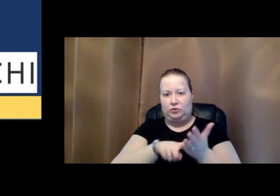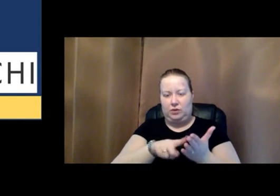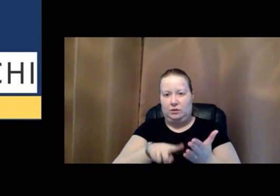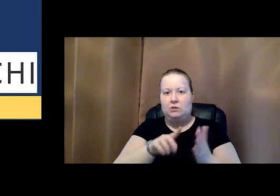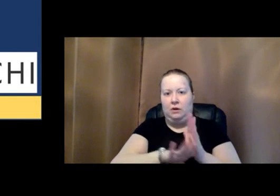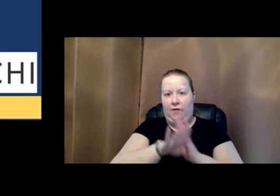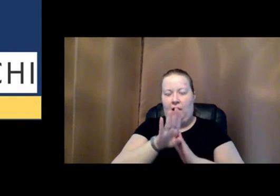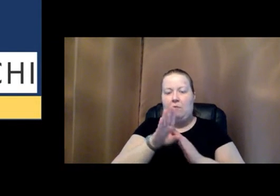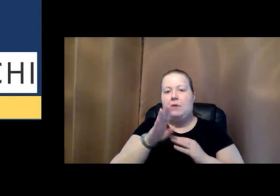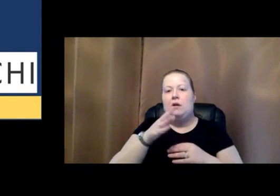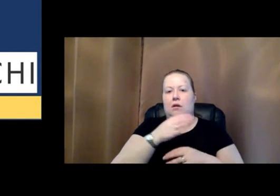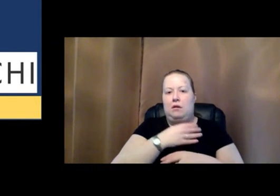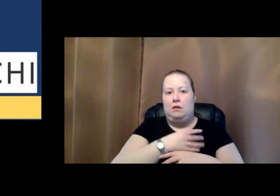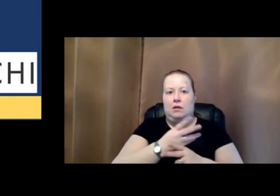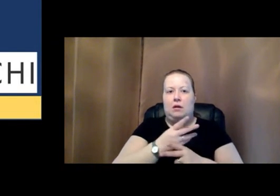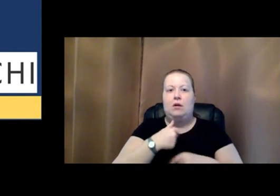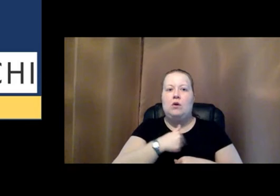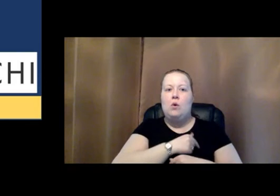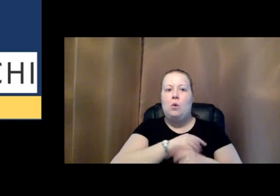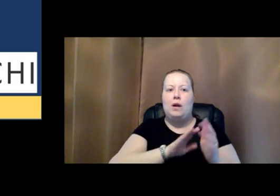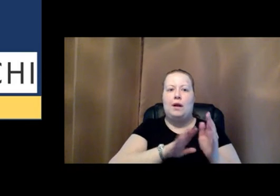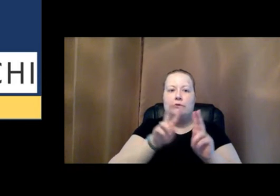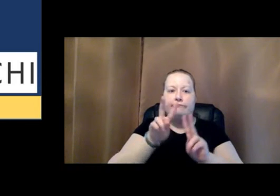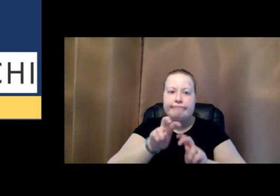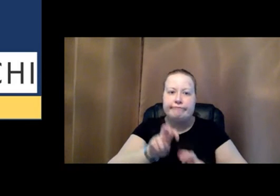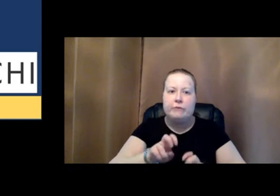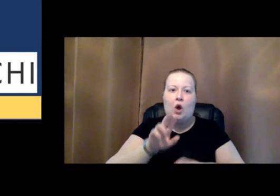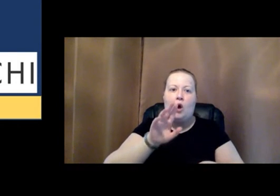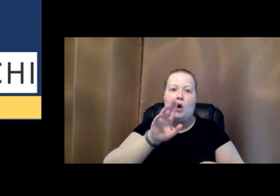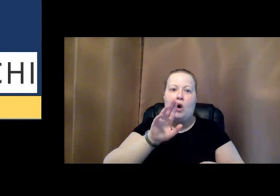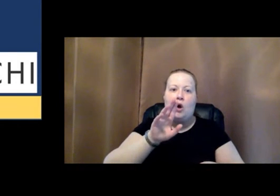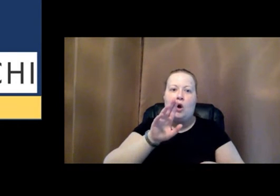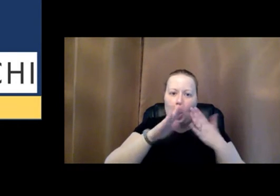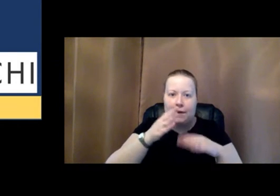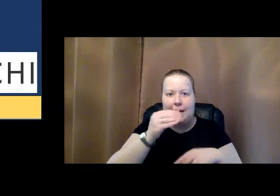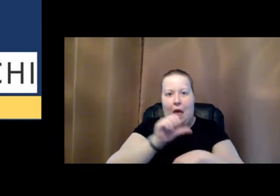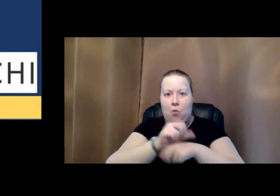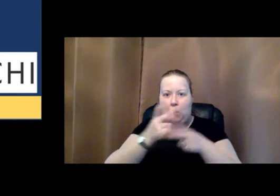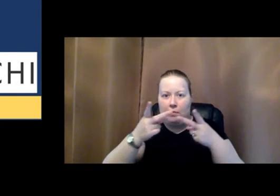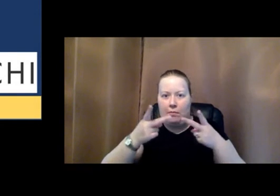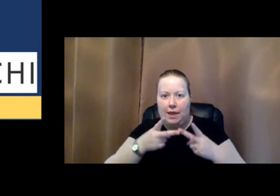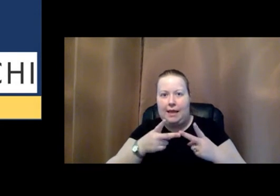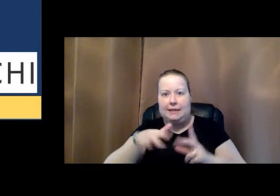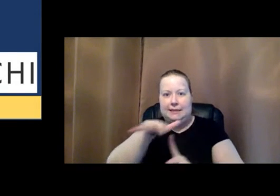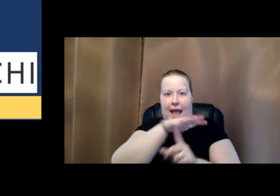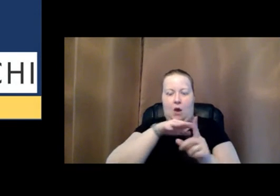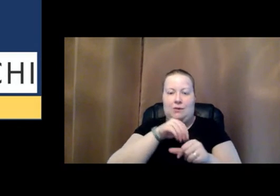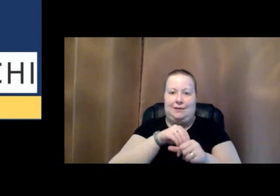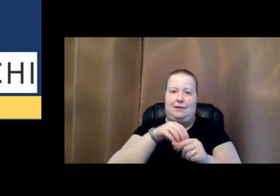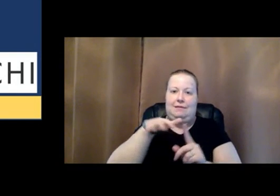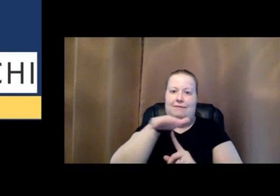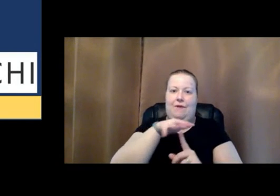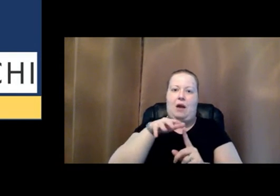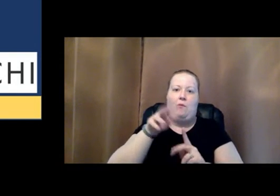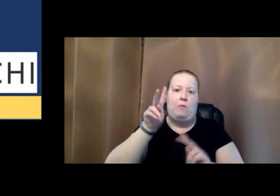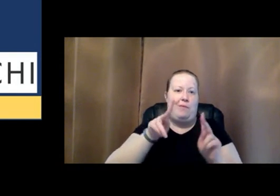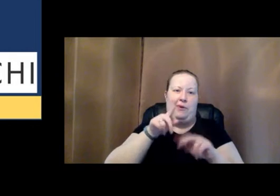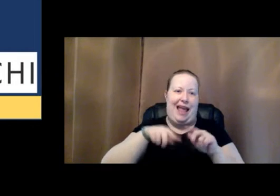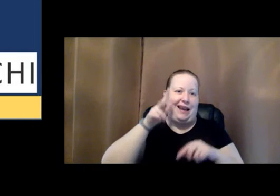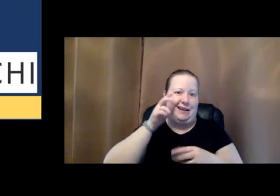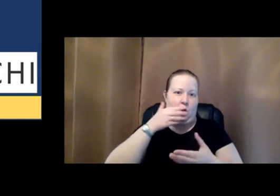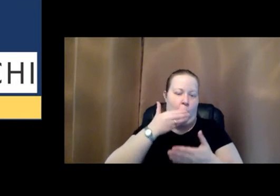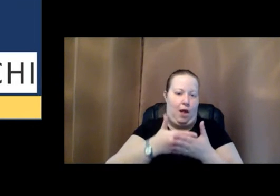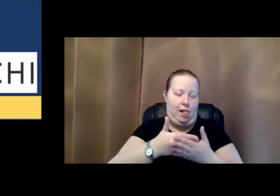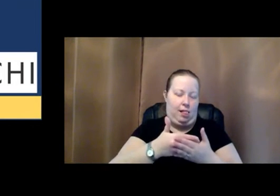in this project, we're examining urban and workplace sounds in environments where people cannot hear well. The data